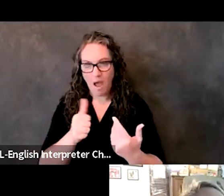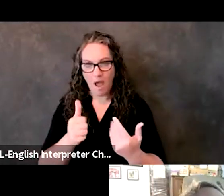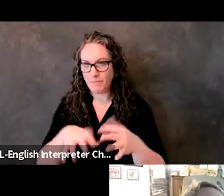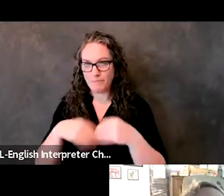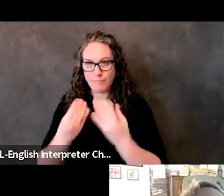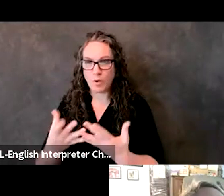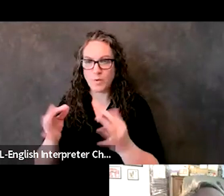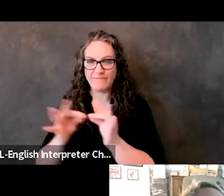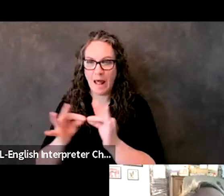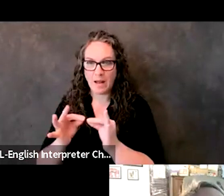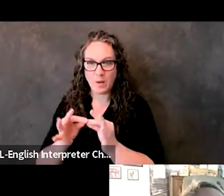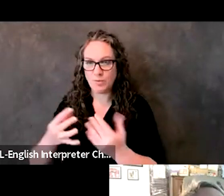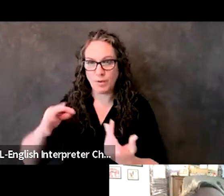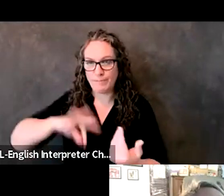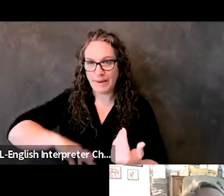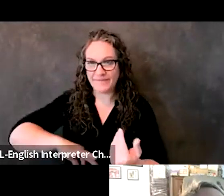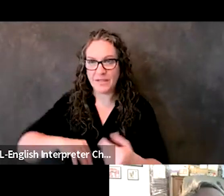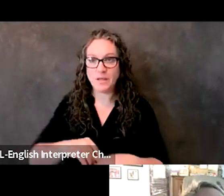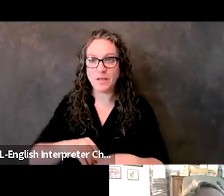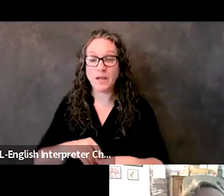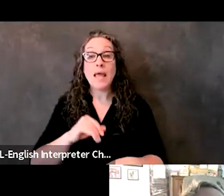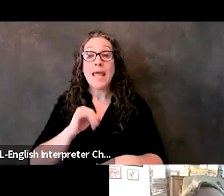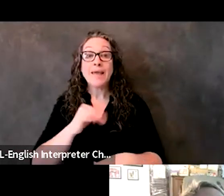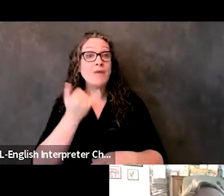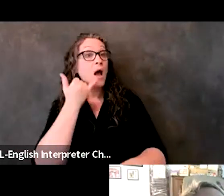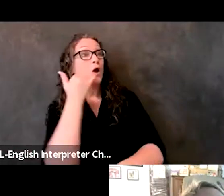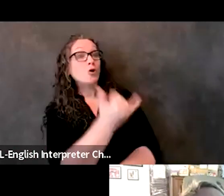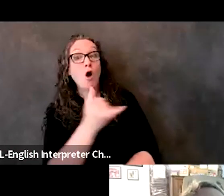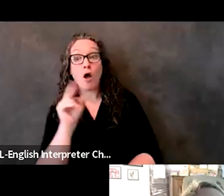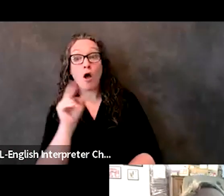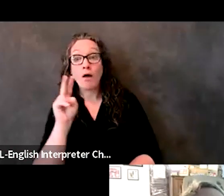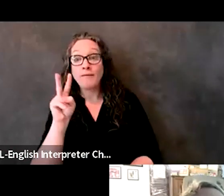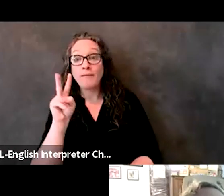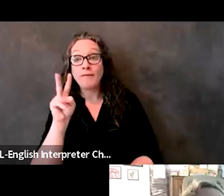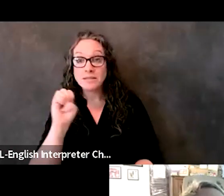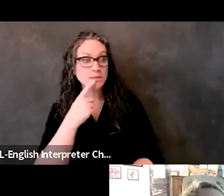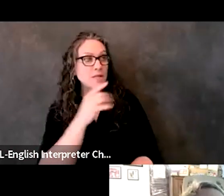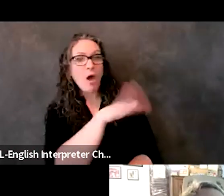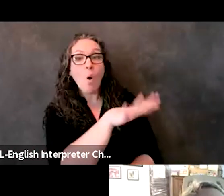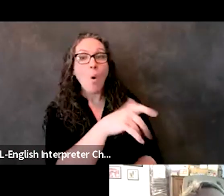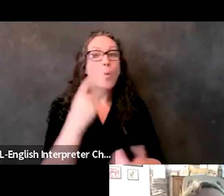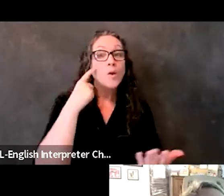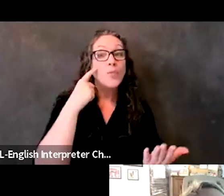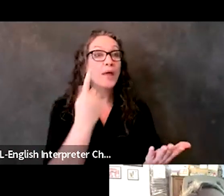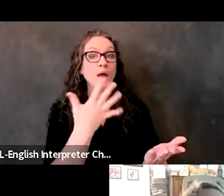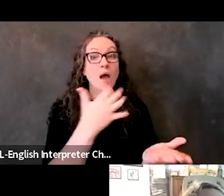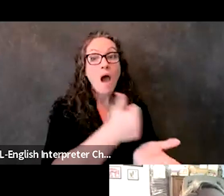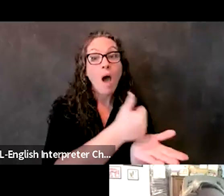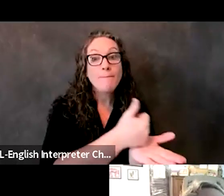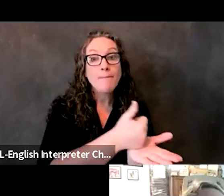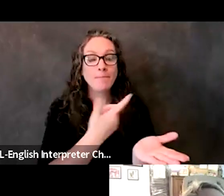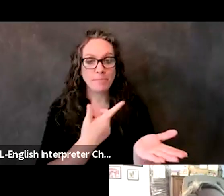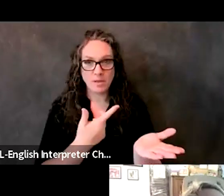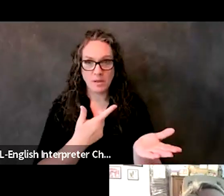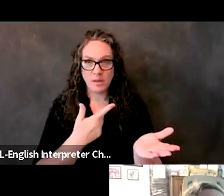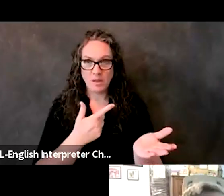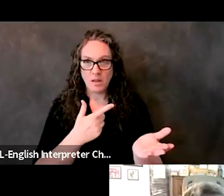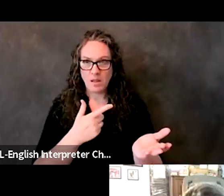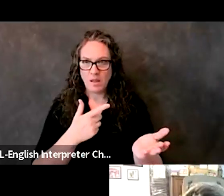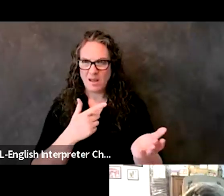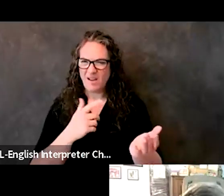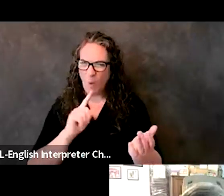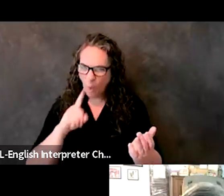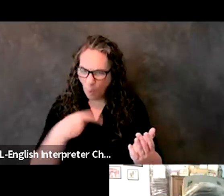I need your help on a, what do you think of this? Okay. Don't just have a relationship where you're pinging them. You're pinging your